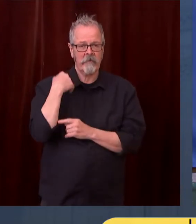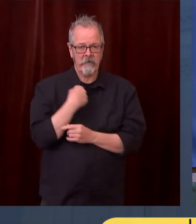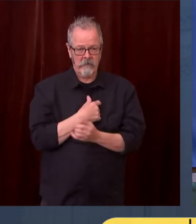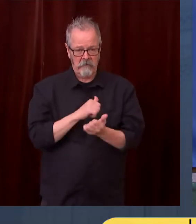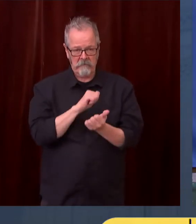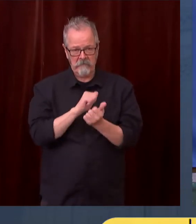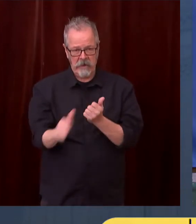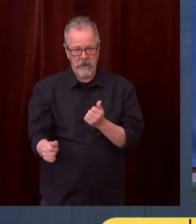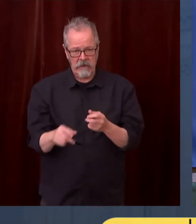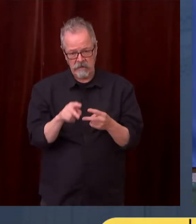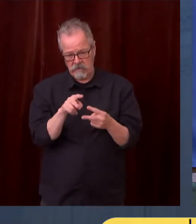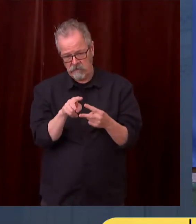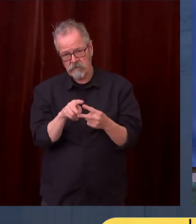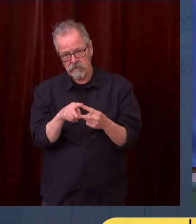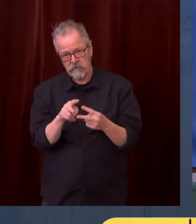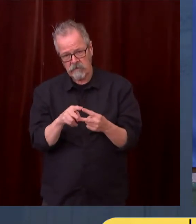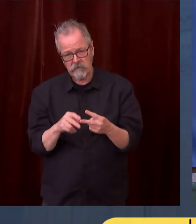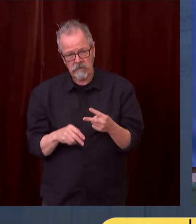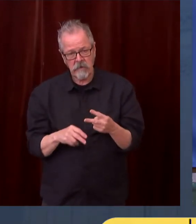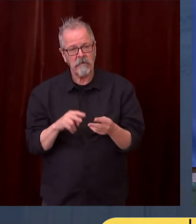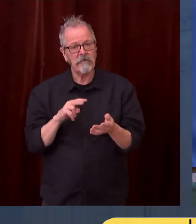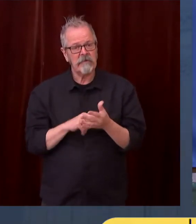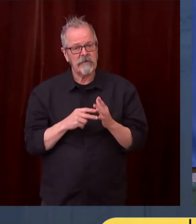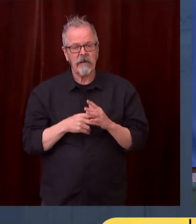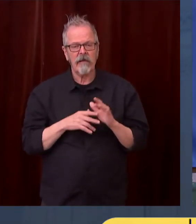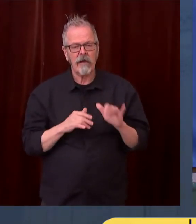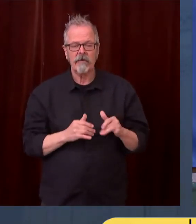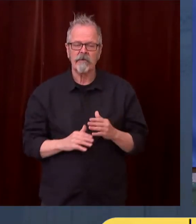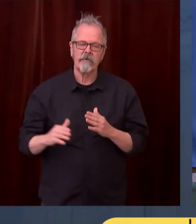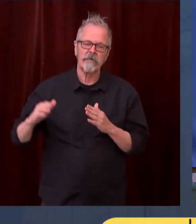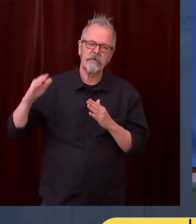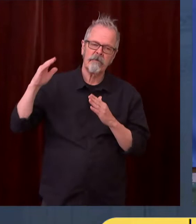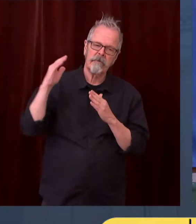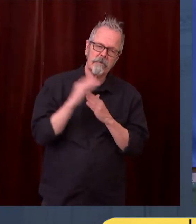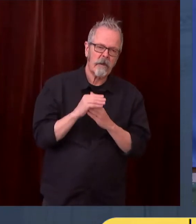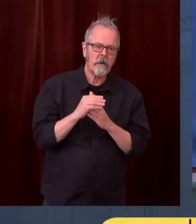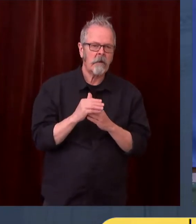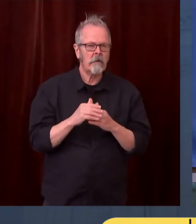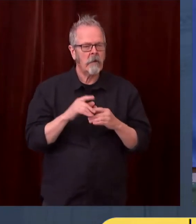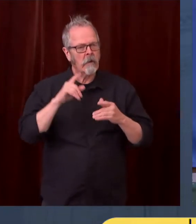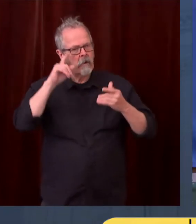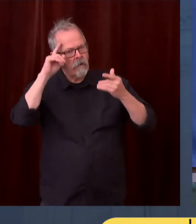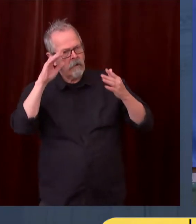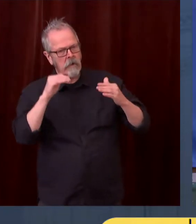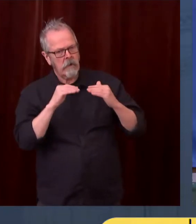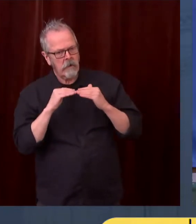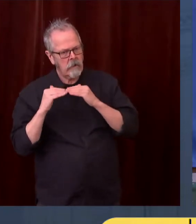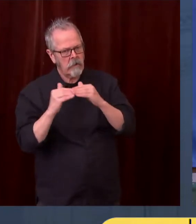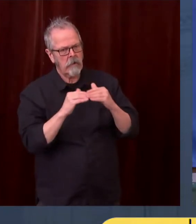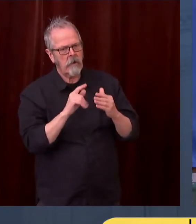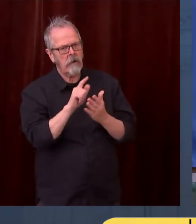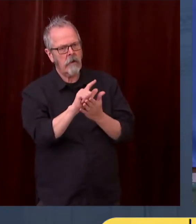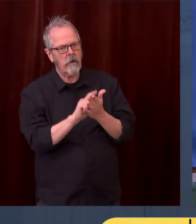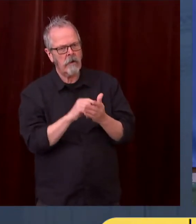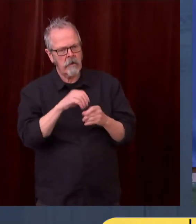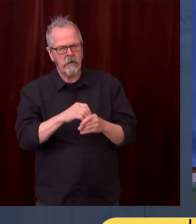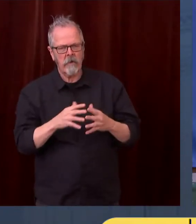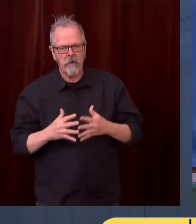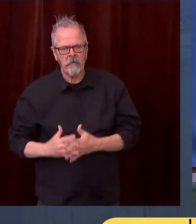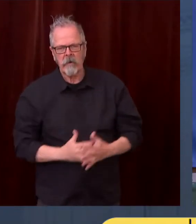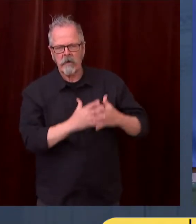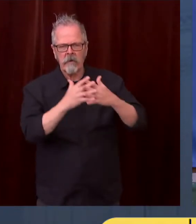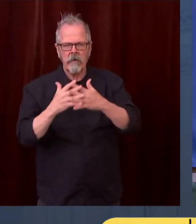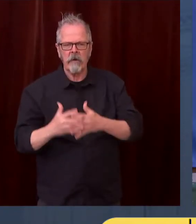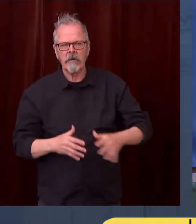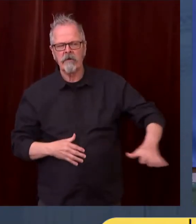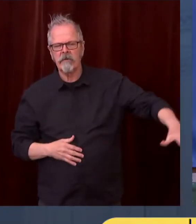and impacts in our communities is very important to us. This bill will address that. Obviously, it's not going to solve all of our equity issues. It's going to